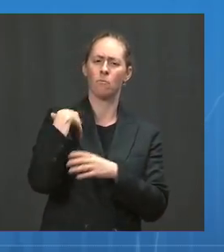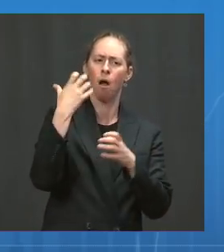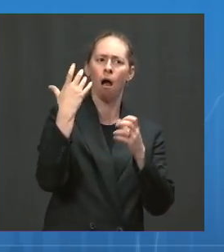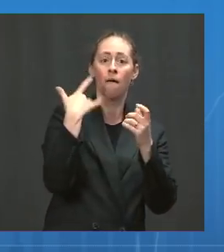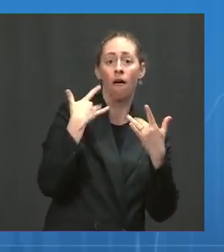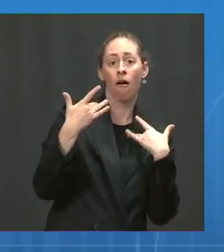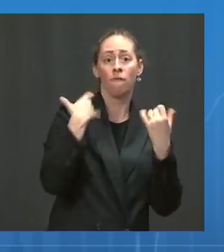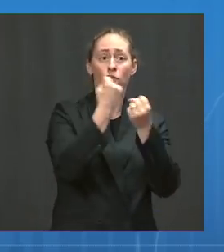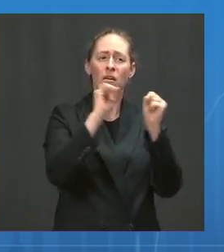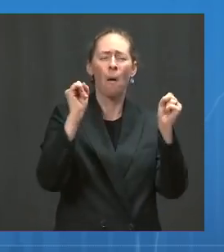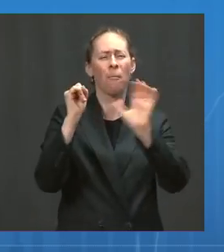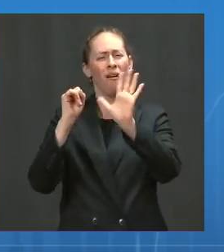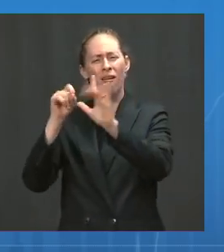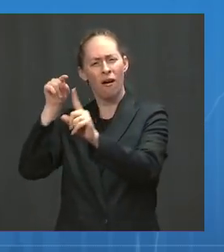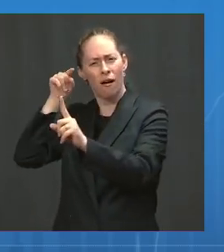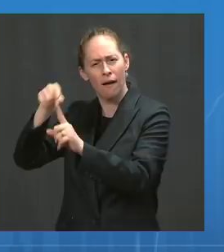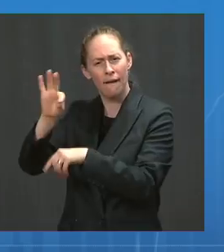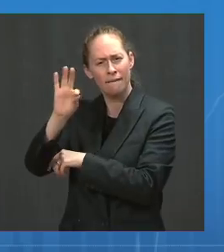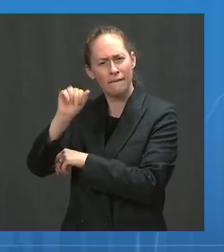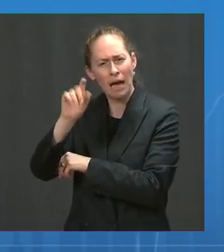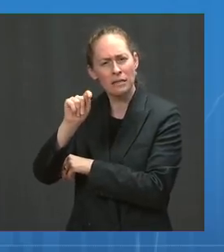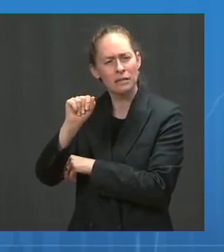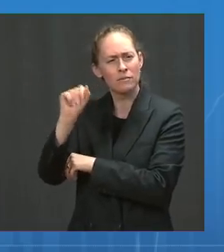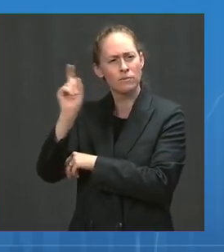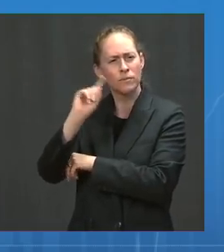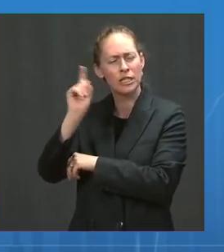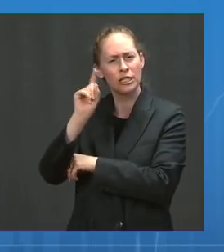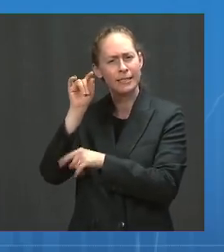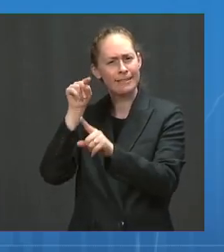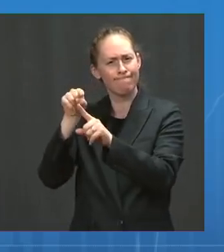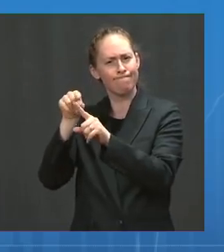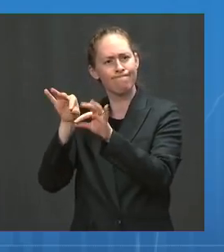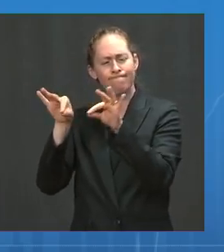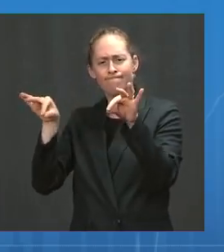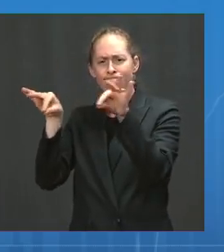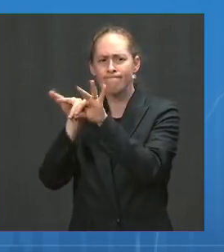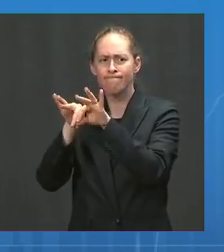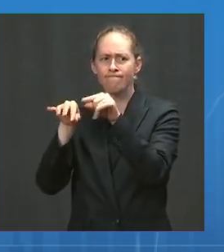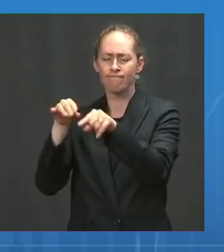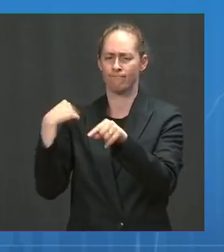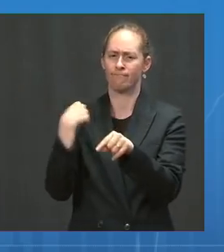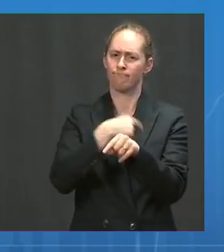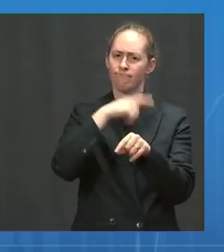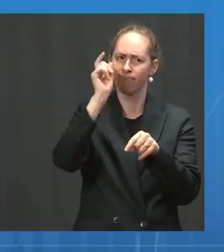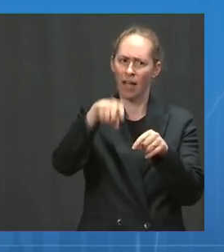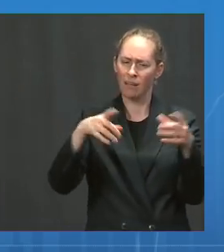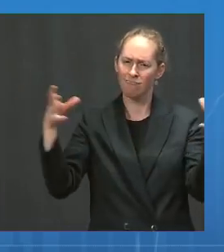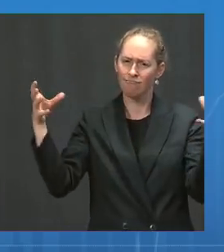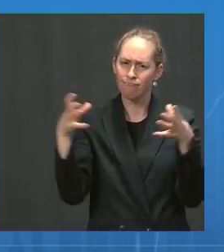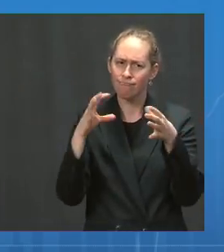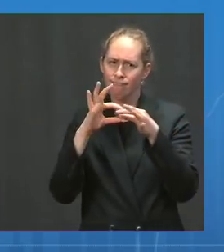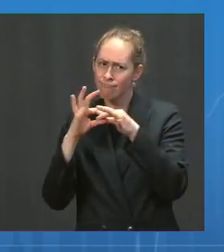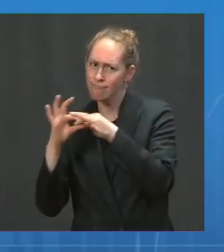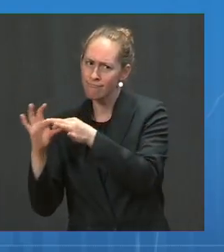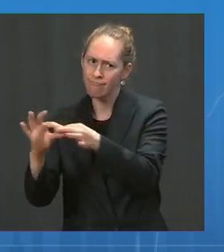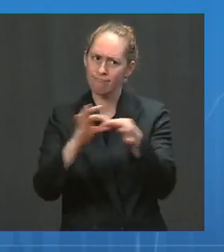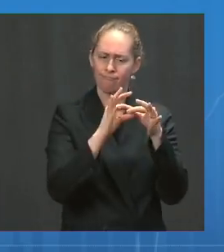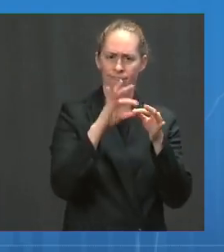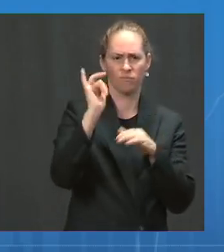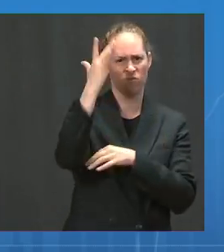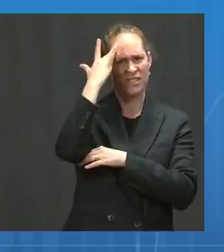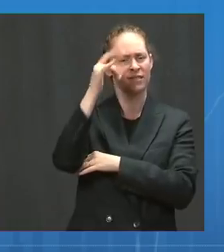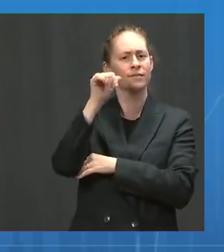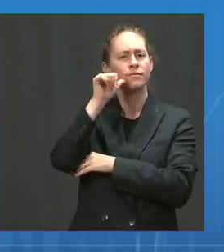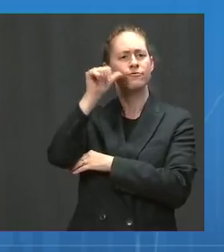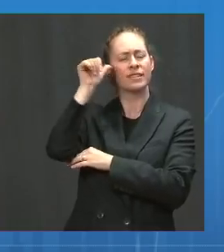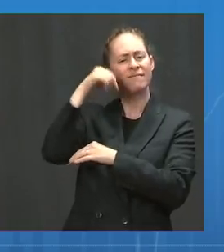challenge, a moral and civic responsibility that we must meet together. That's why I issued the Surgeon General Advisory. You can read